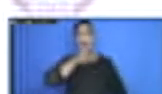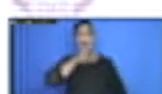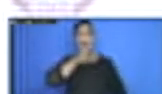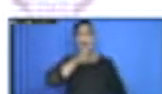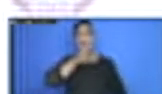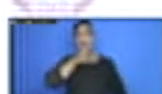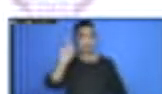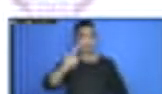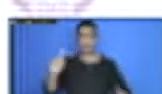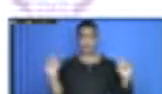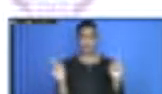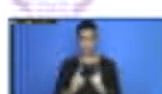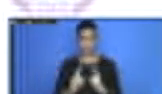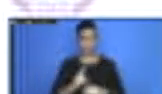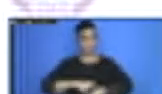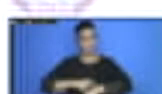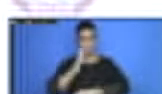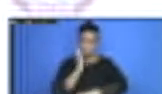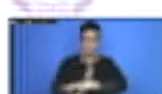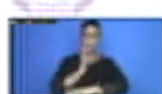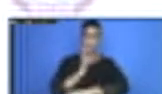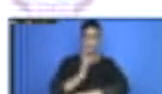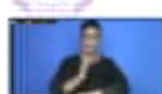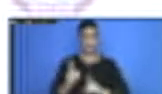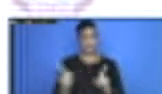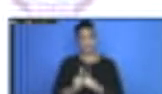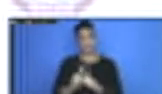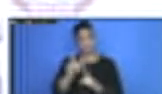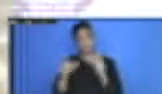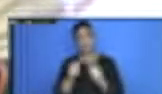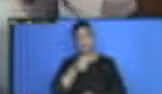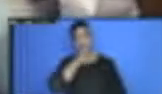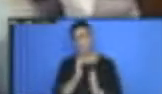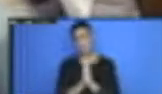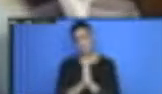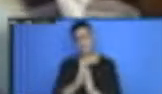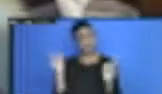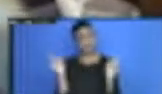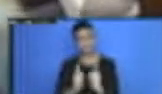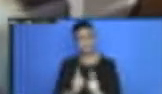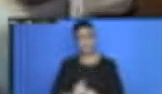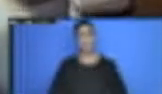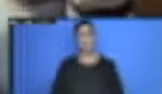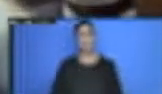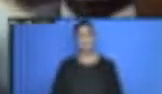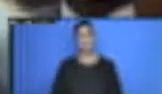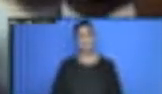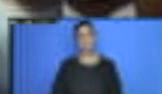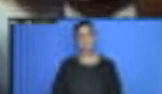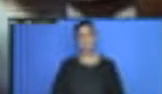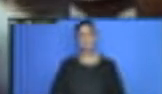good in keeping brief. So I expect the same from participants. Very brief, please. Thank you very much, Madam Moderator, for the